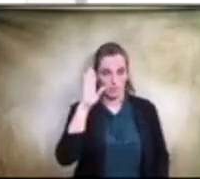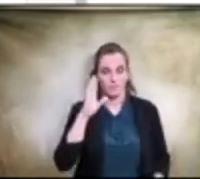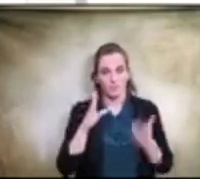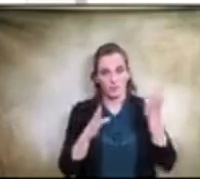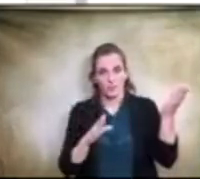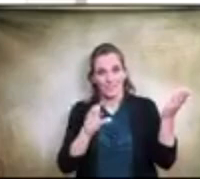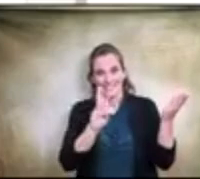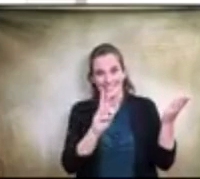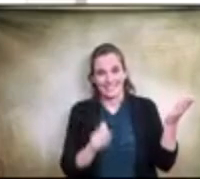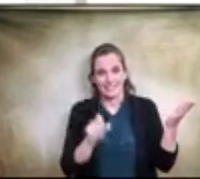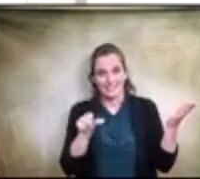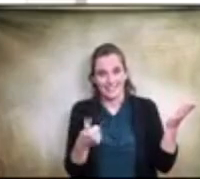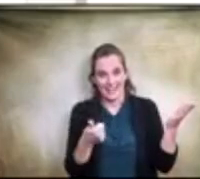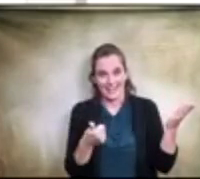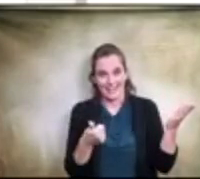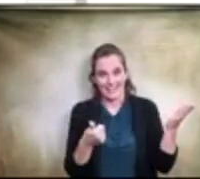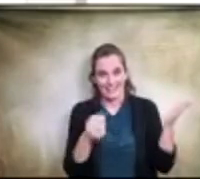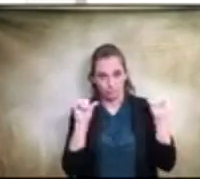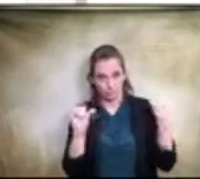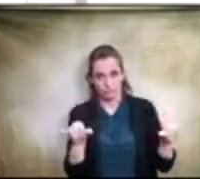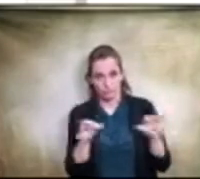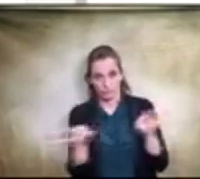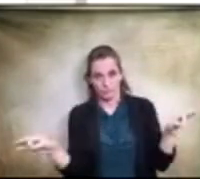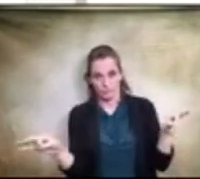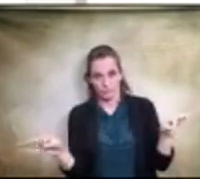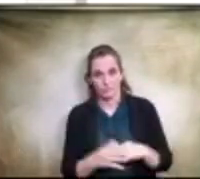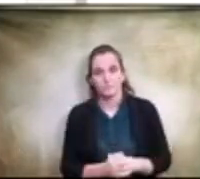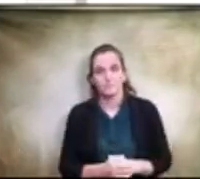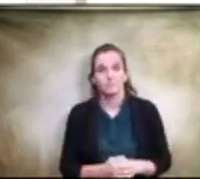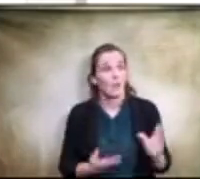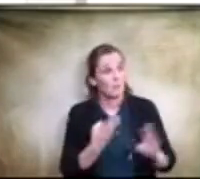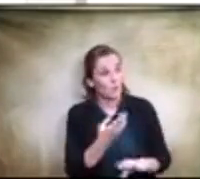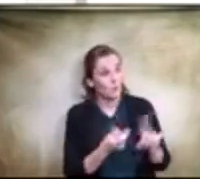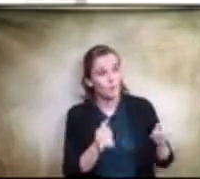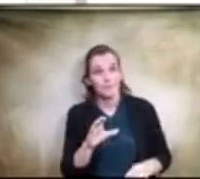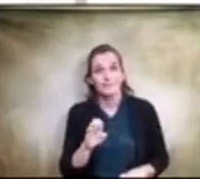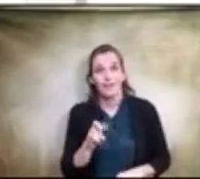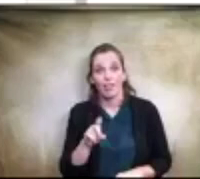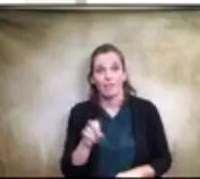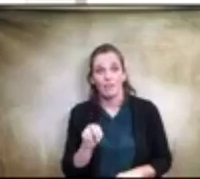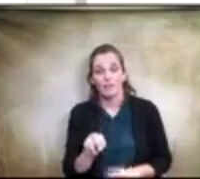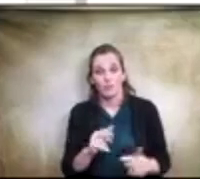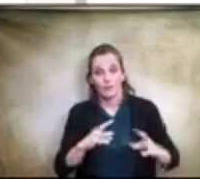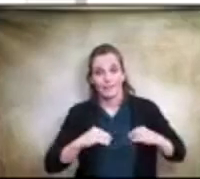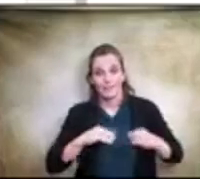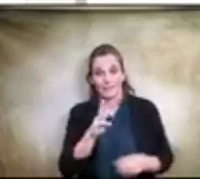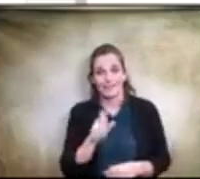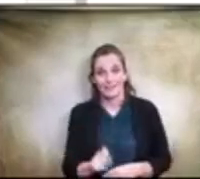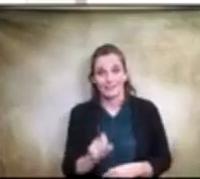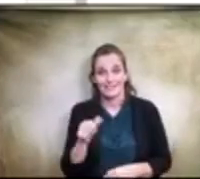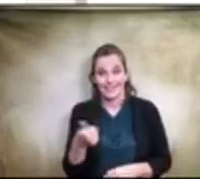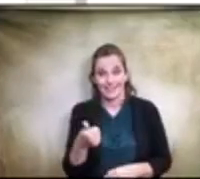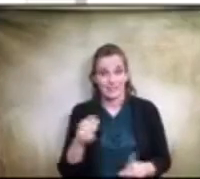as is yes i have a motion for miss celadon to accept item 610 water fountains do i have a second